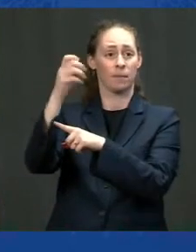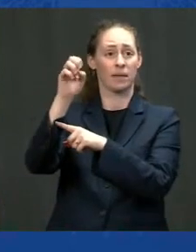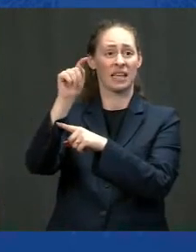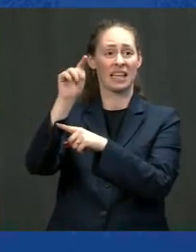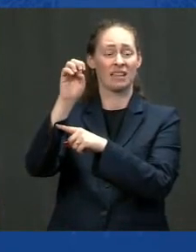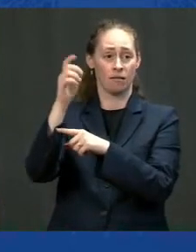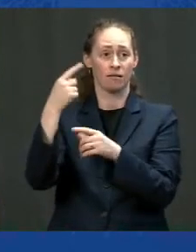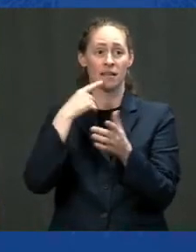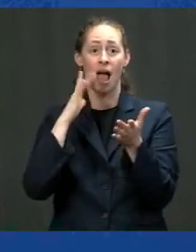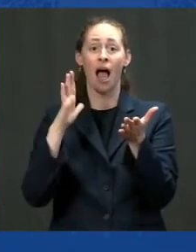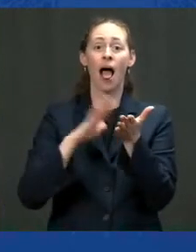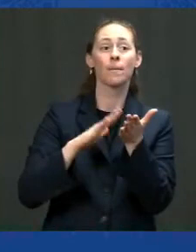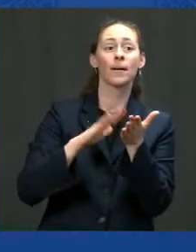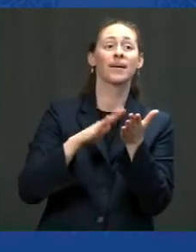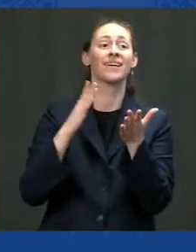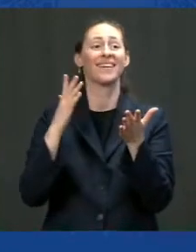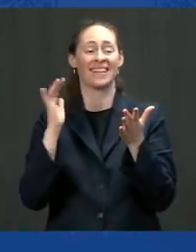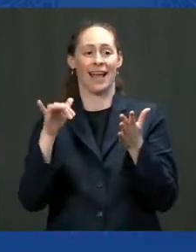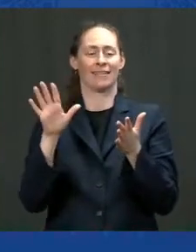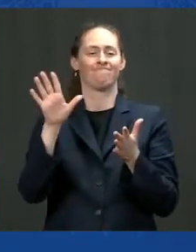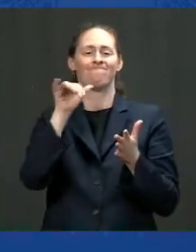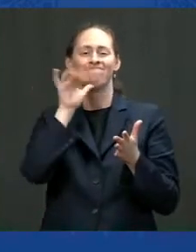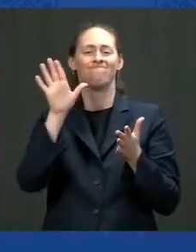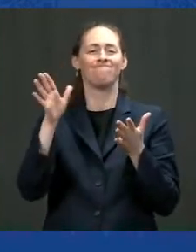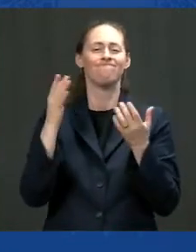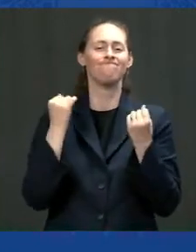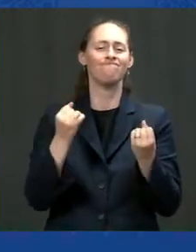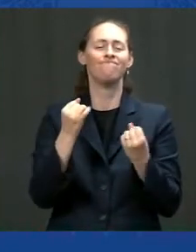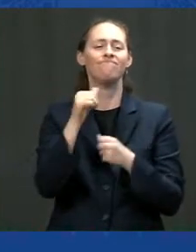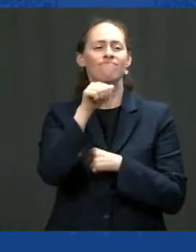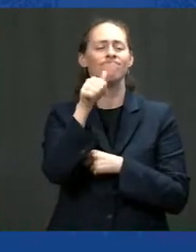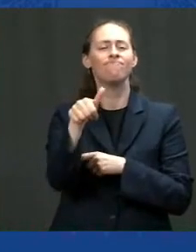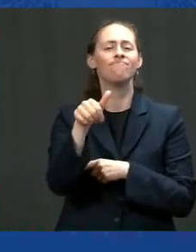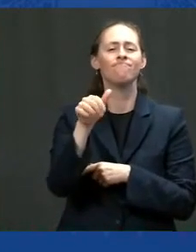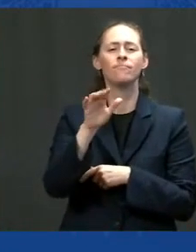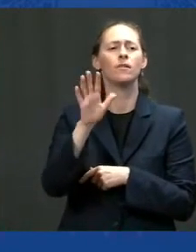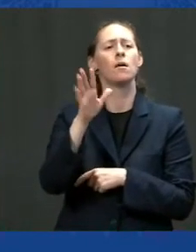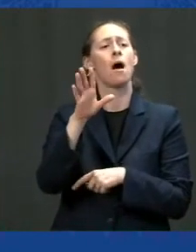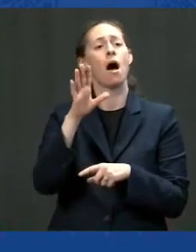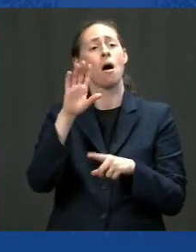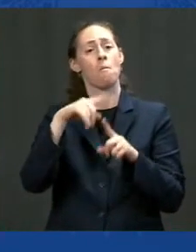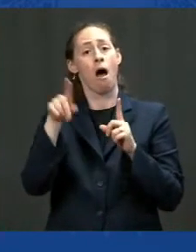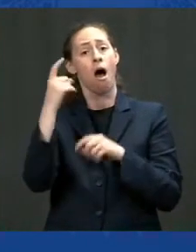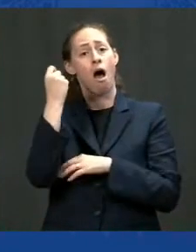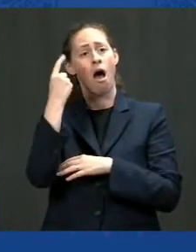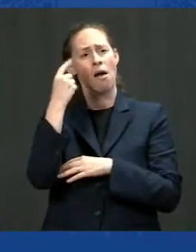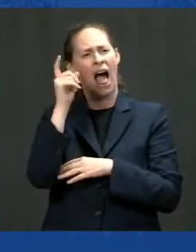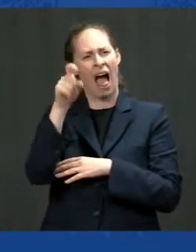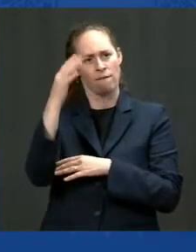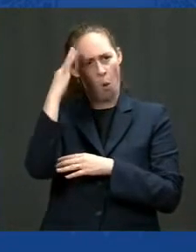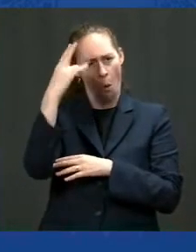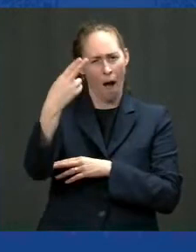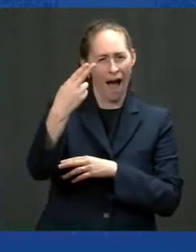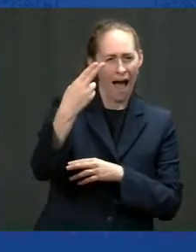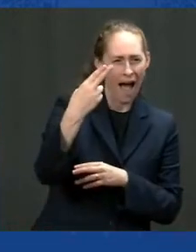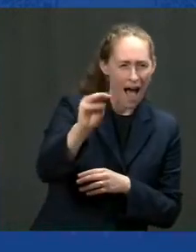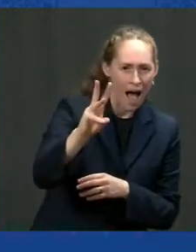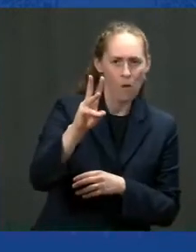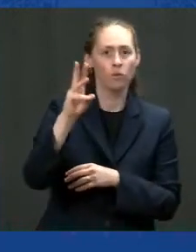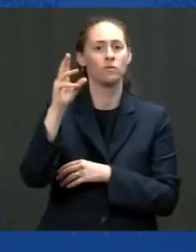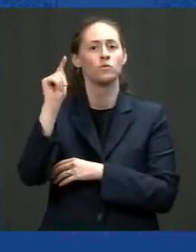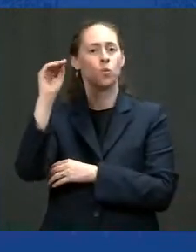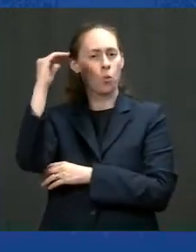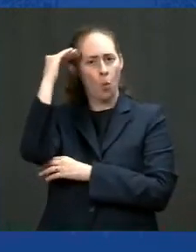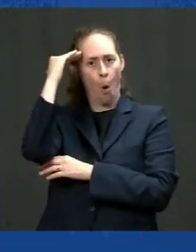say something very streetwise. He said, Joe, you've got to know how to know. You've got to know how to know.